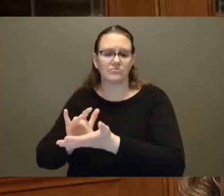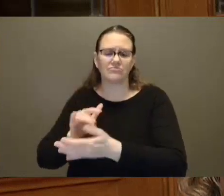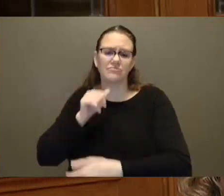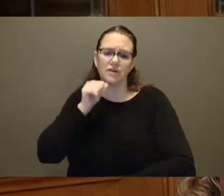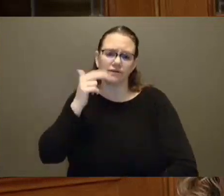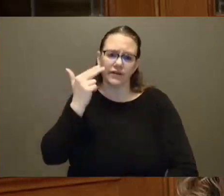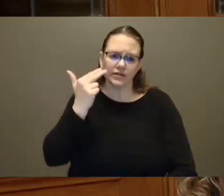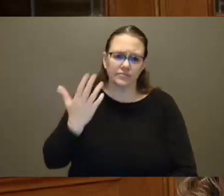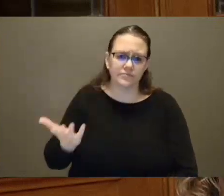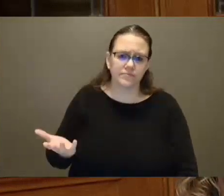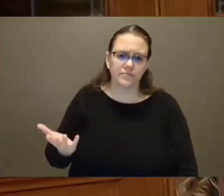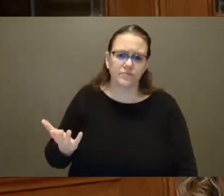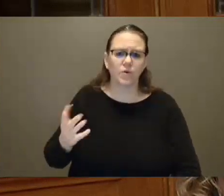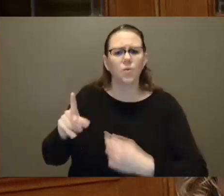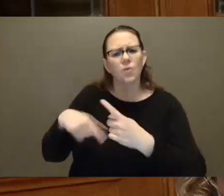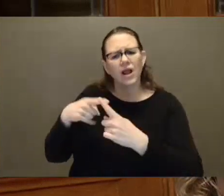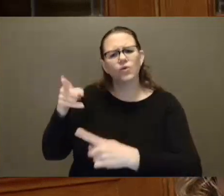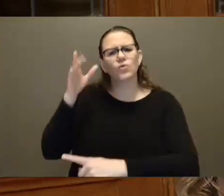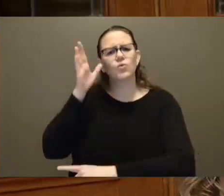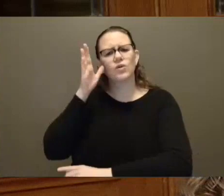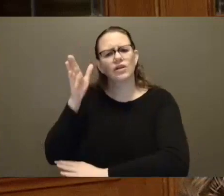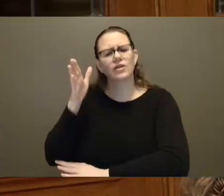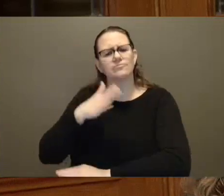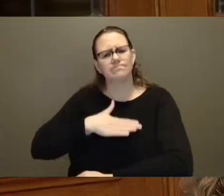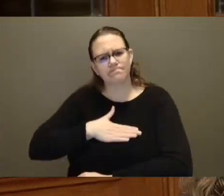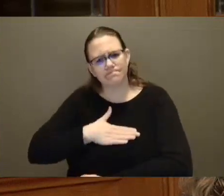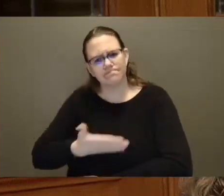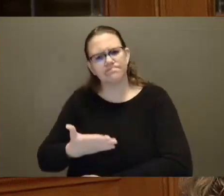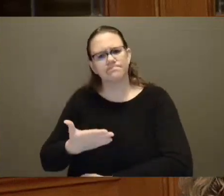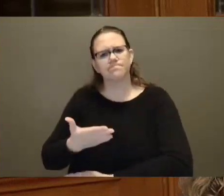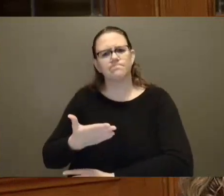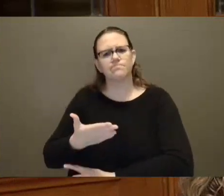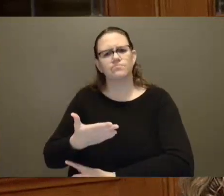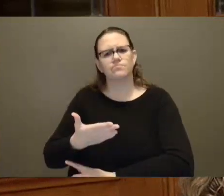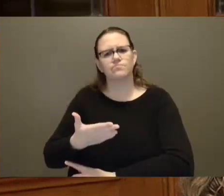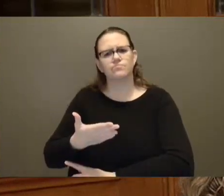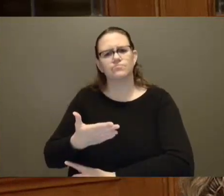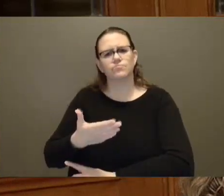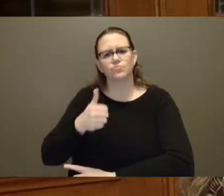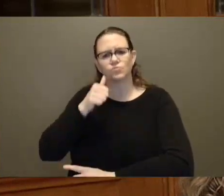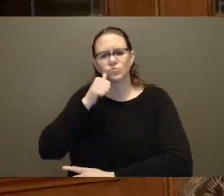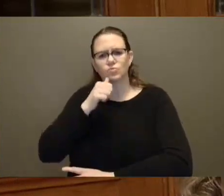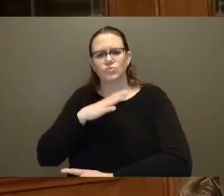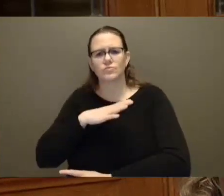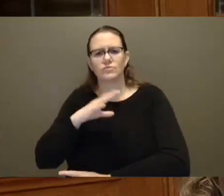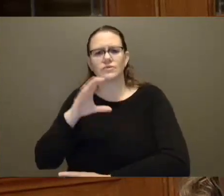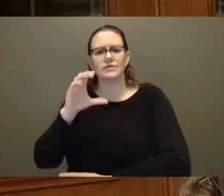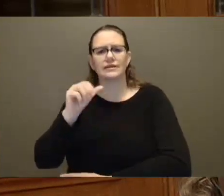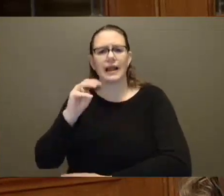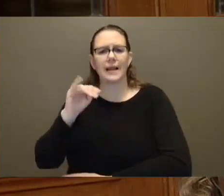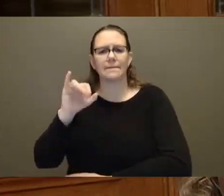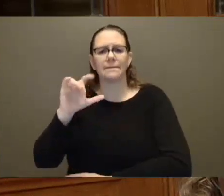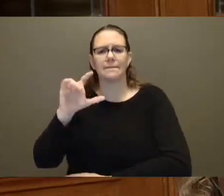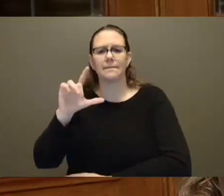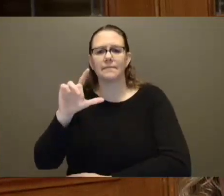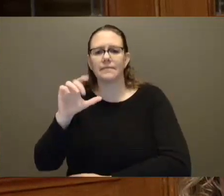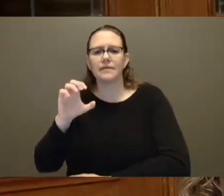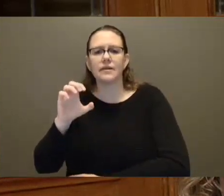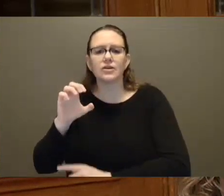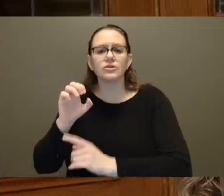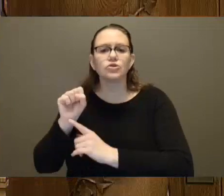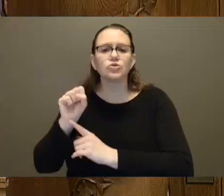did not need to die, and when will you repeal your failed supply policy? Through the Chair.